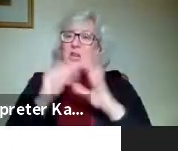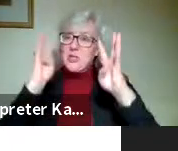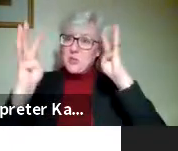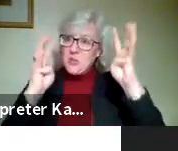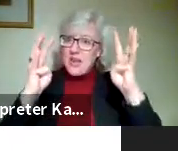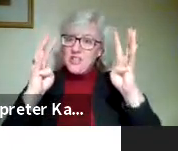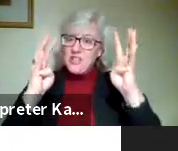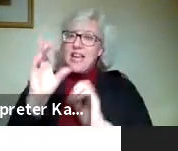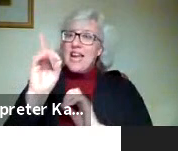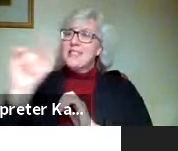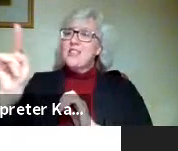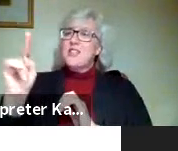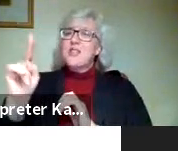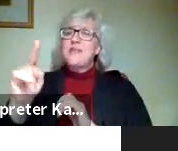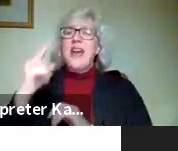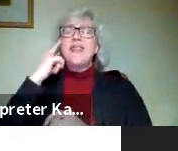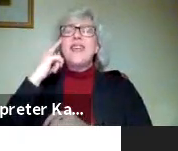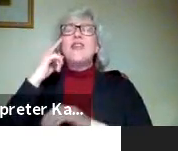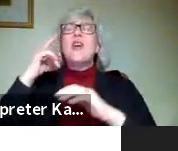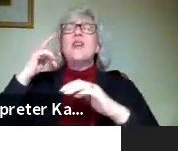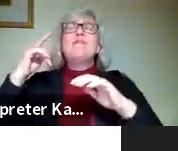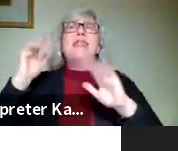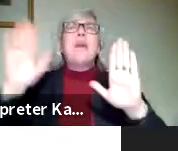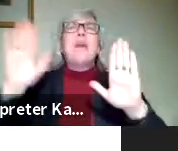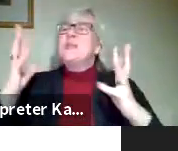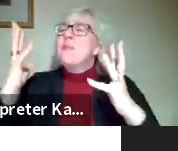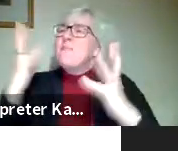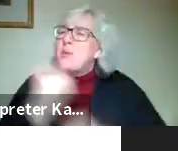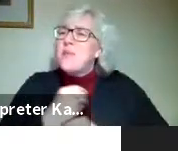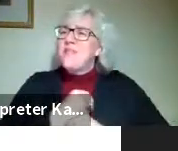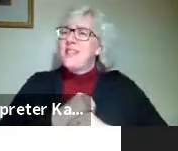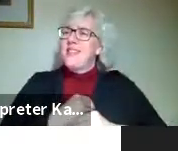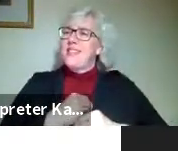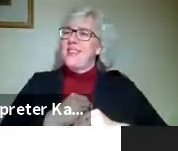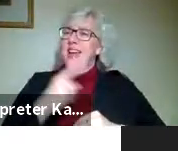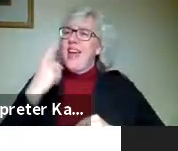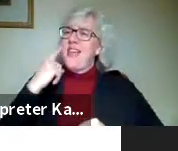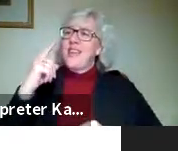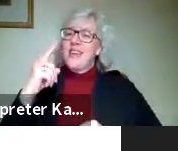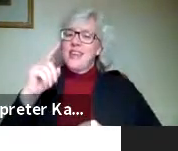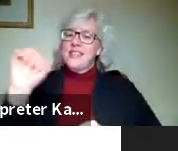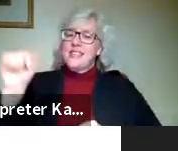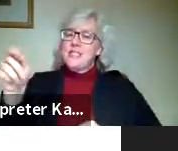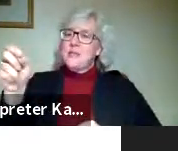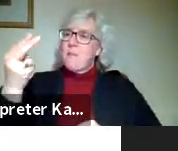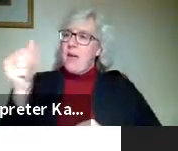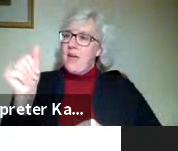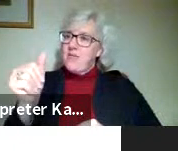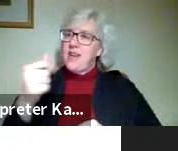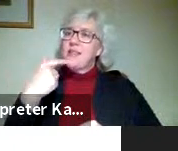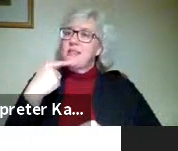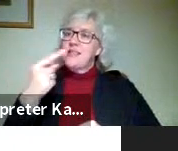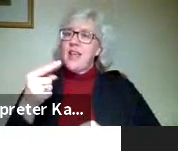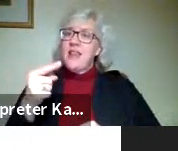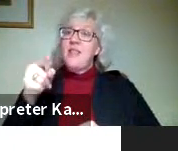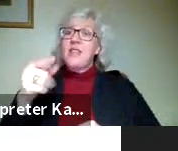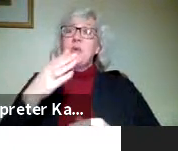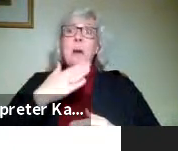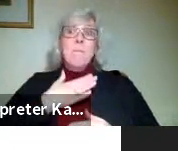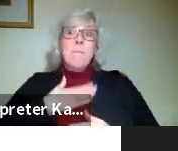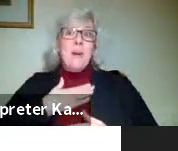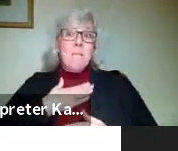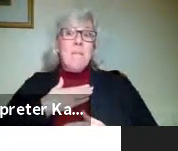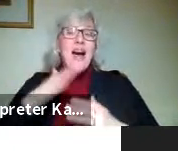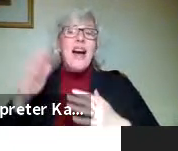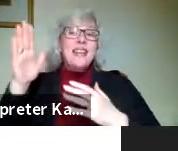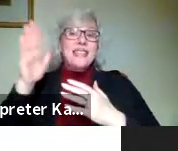illustrations. I think they're absolutely beautiful. I think, Samantha, I also pointed out to you that this was my one of my